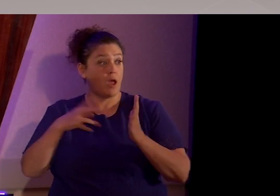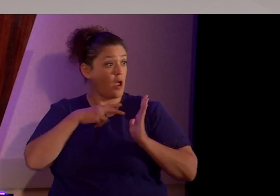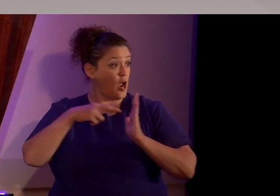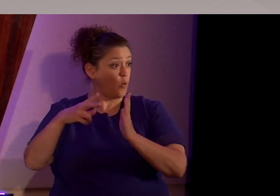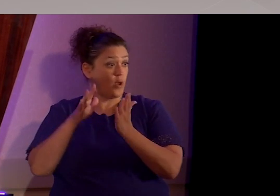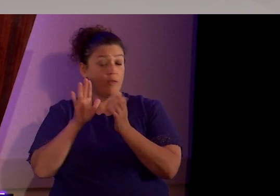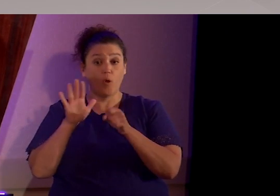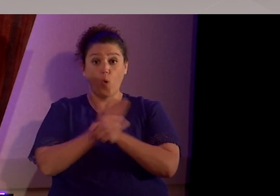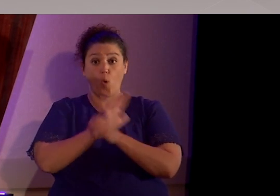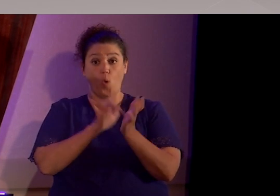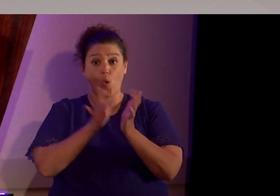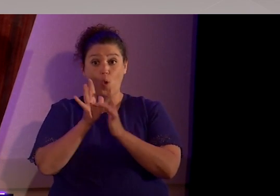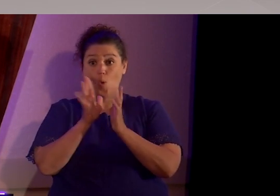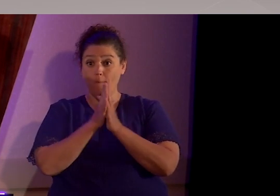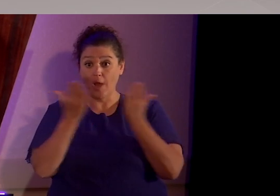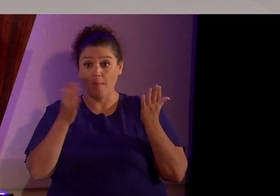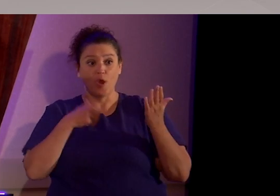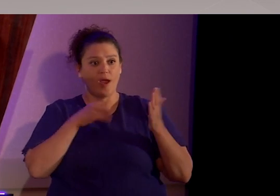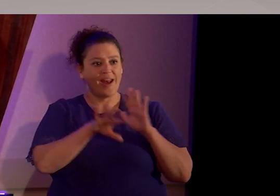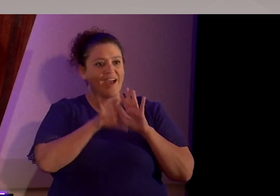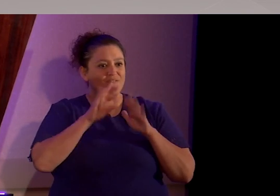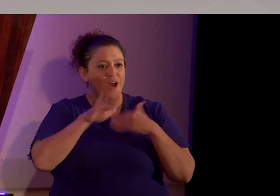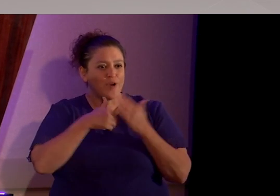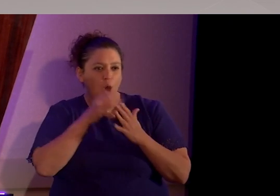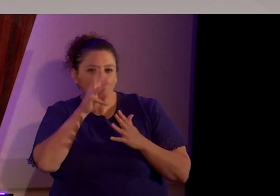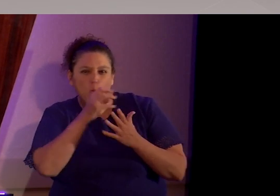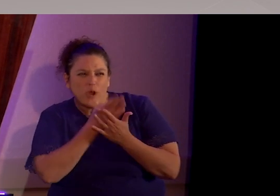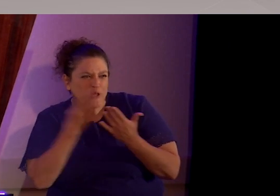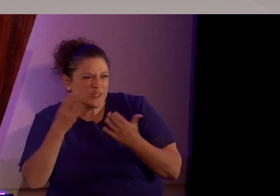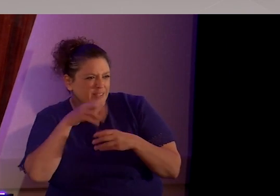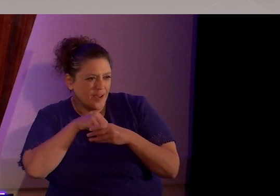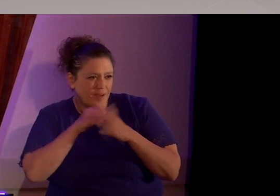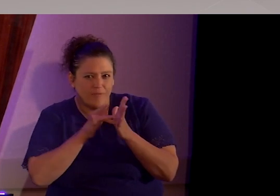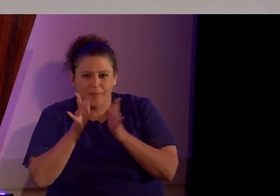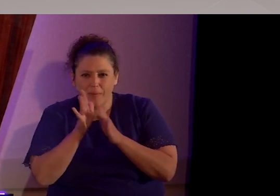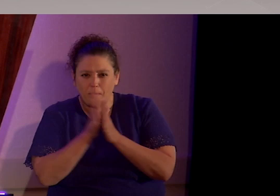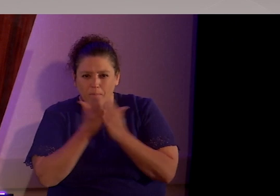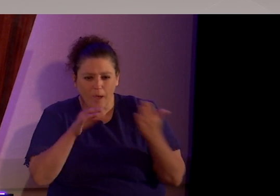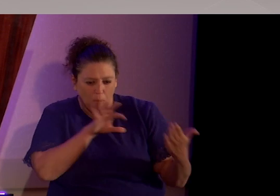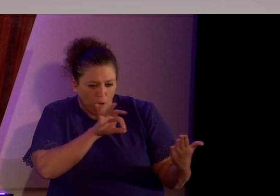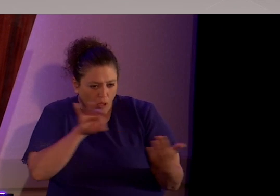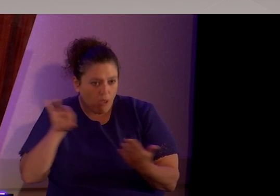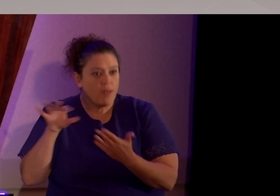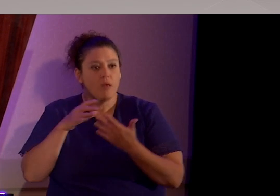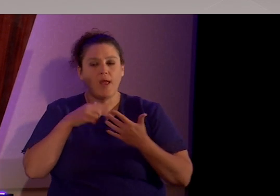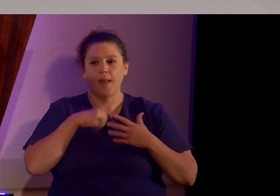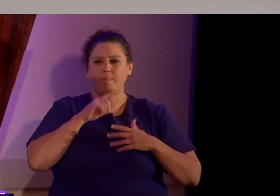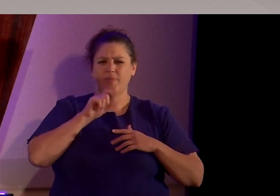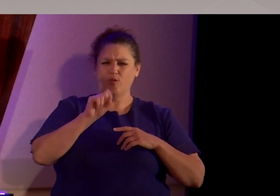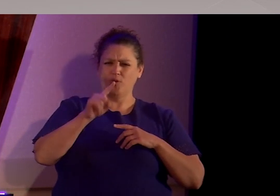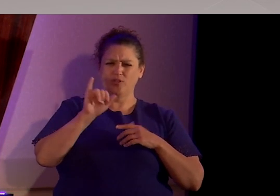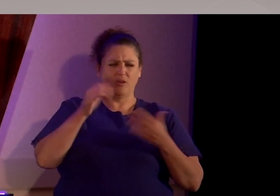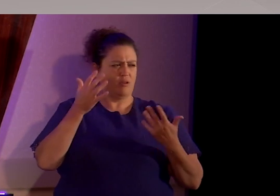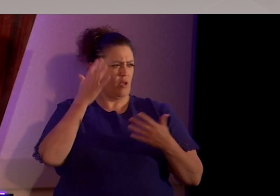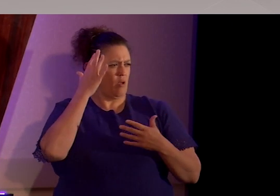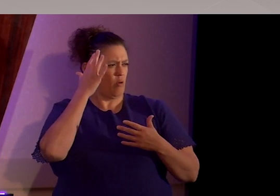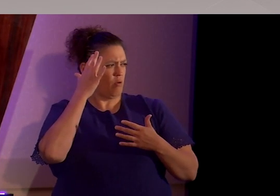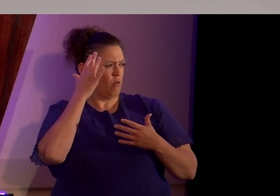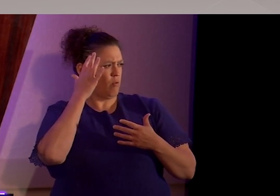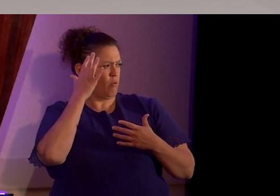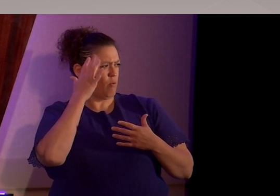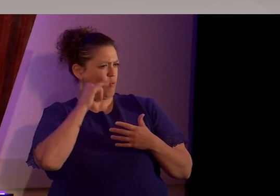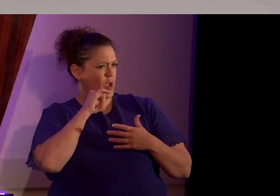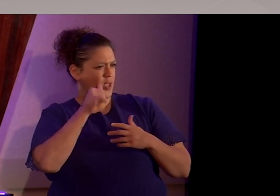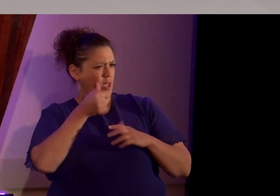found all the very, very weird stuff in it, and, you know, I had questions like, why can't God be in the